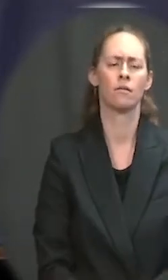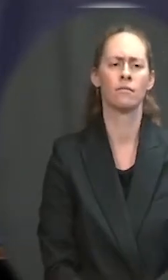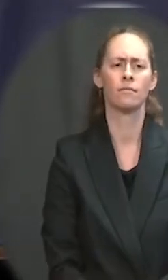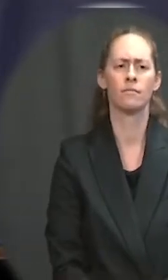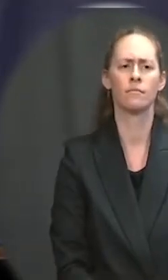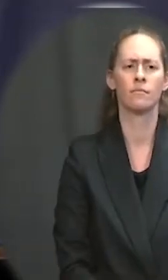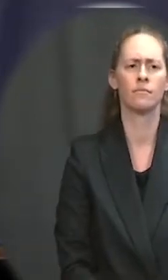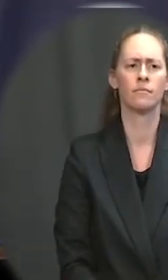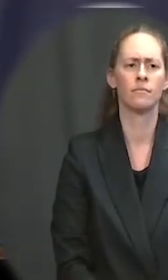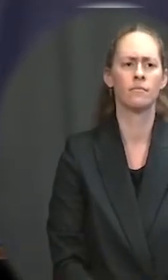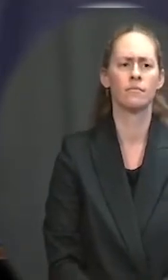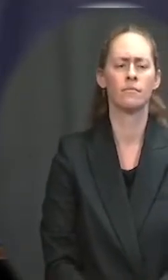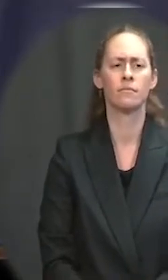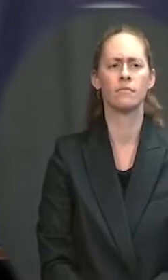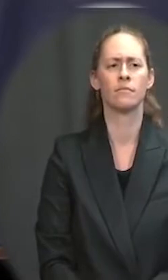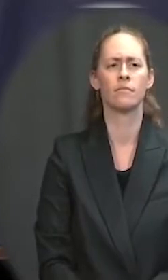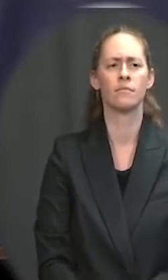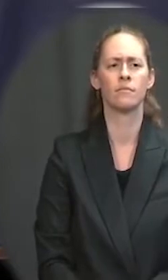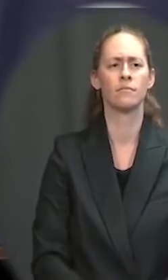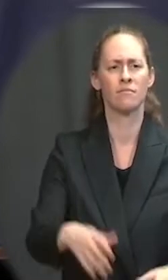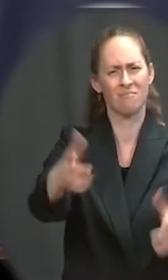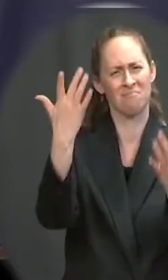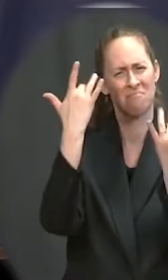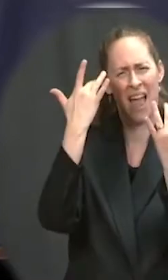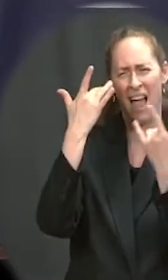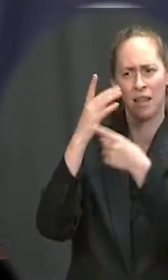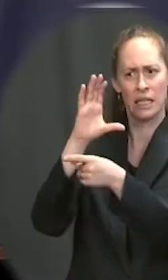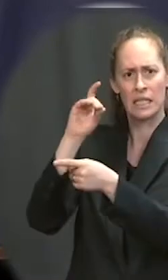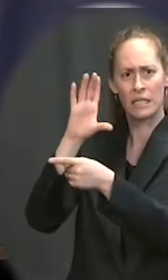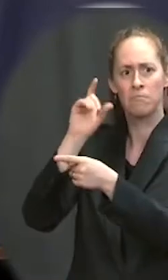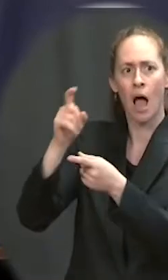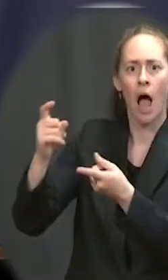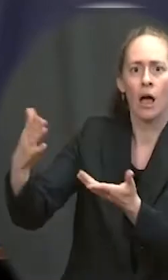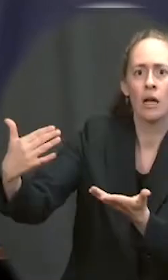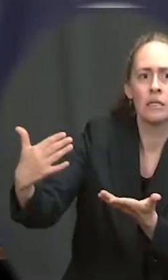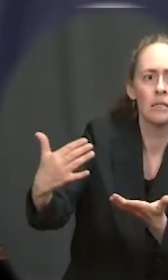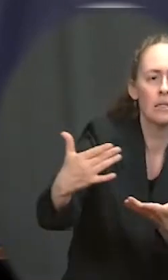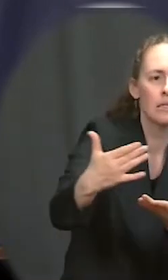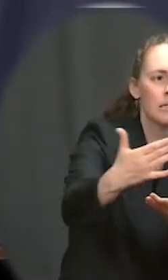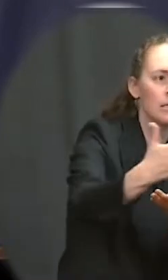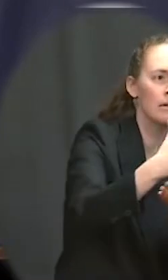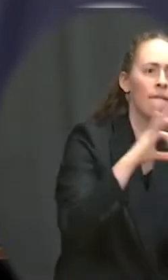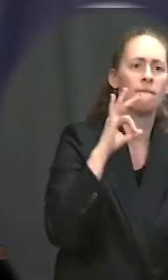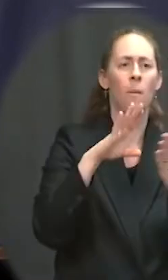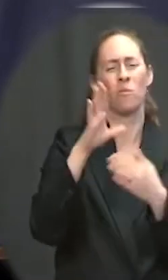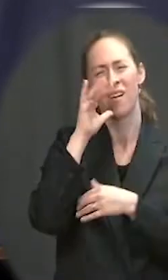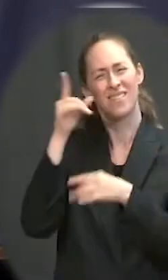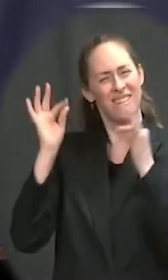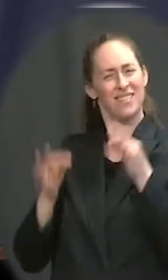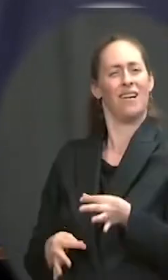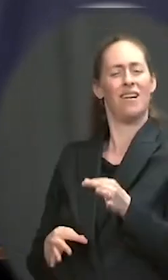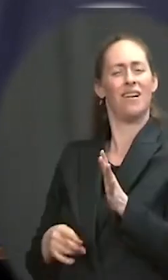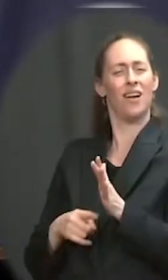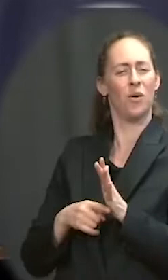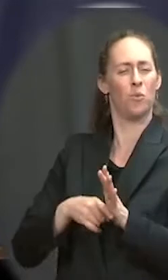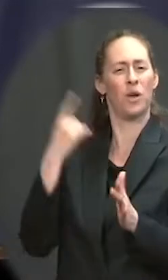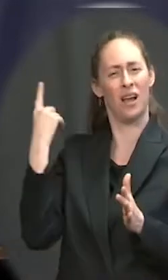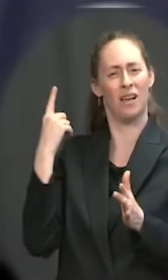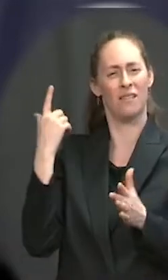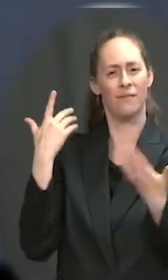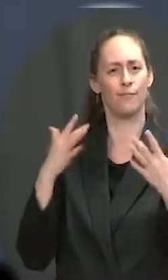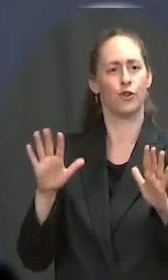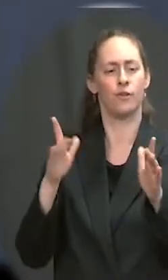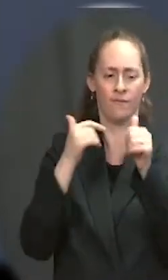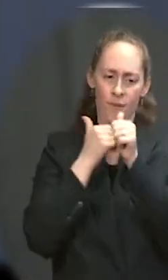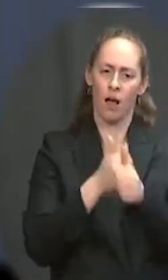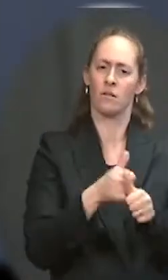needs all of this input from so many outside entities? Why can't it just come up with these science-based guidelines on its own? Well,